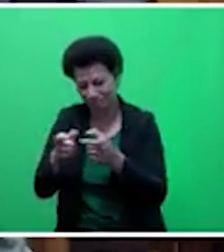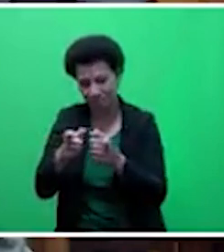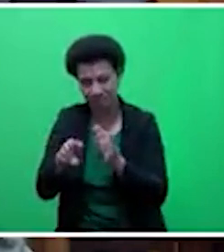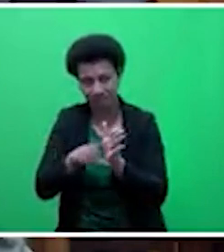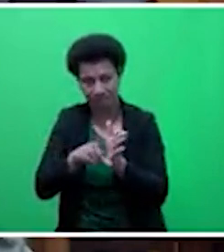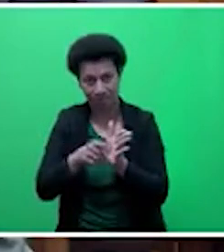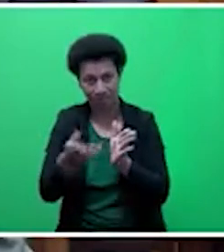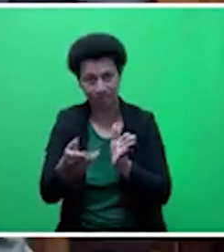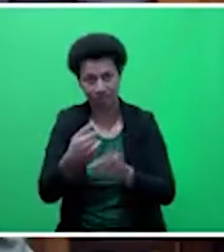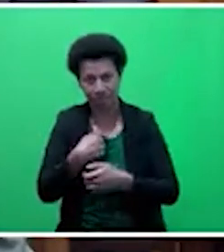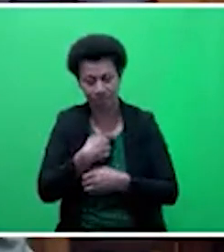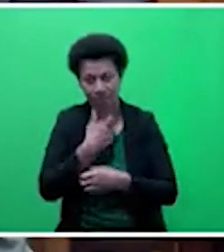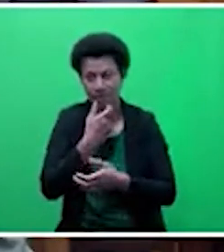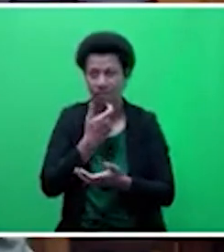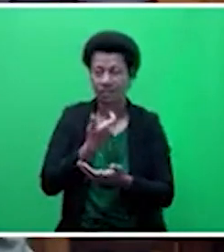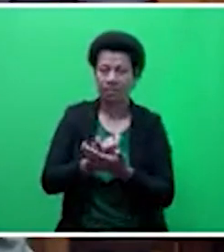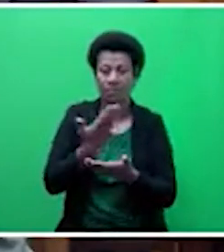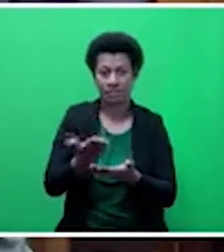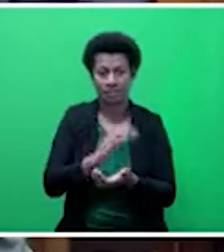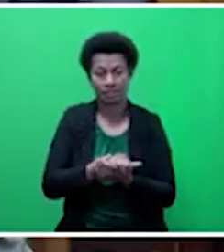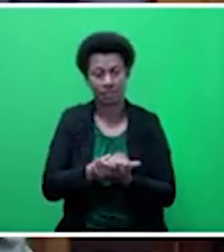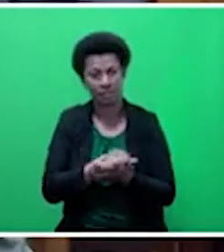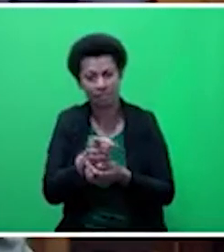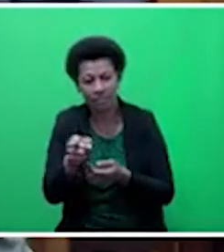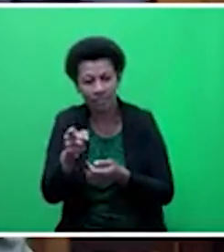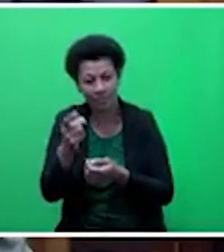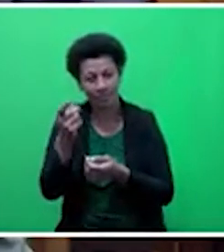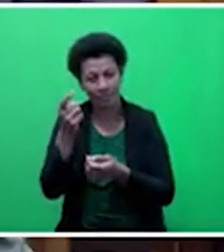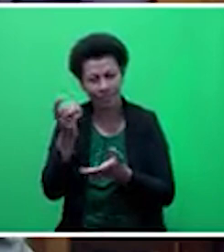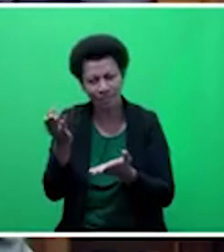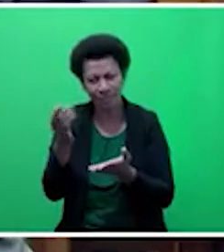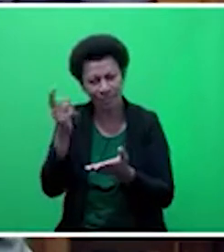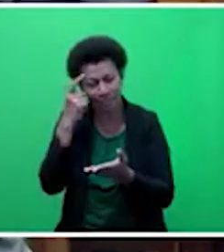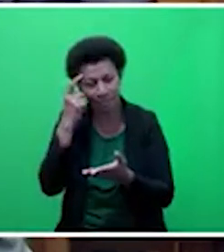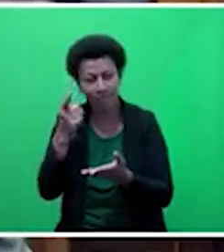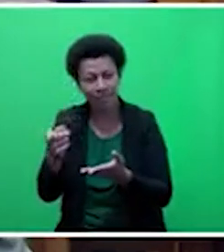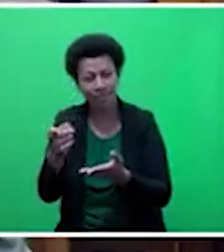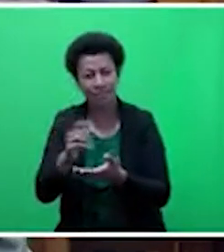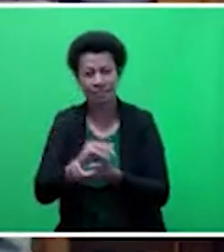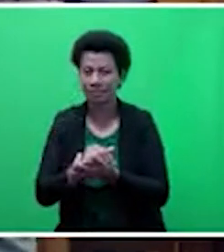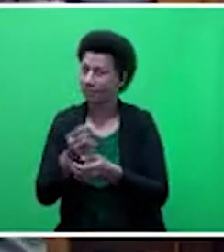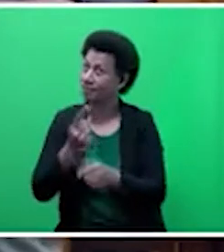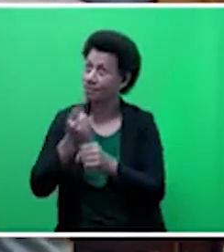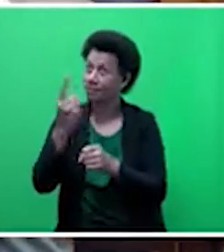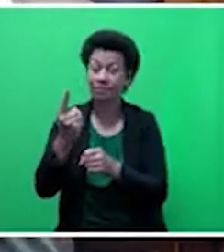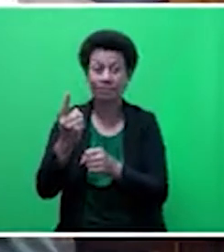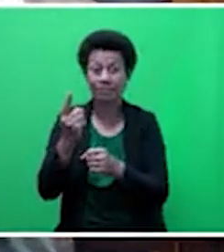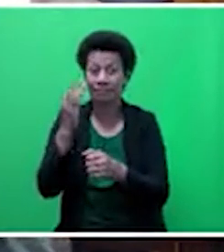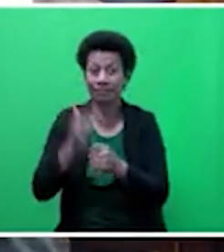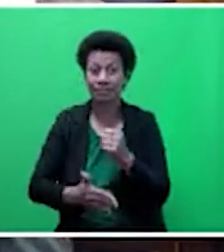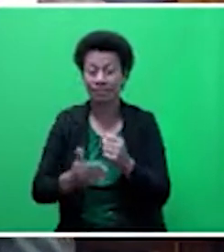sir, because God forbid if they ever come to government, they think they will, but they won't. God forbid that, sir, Mr. Speaker, sir,